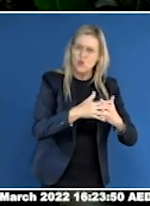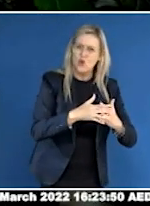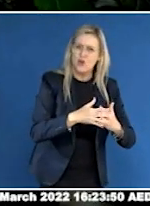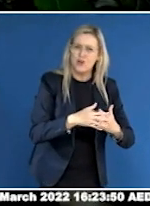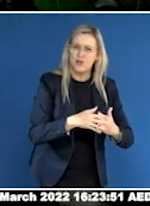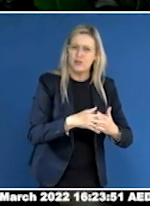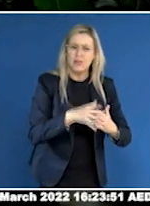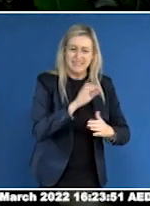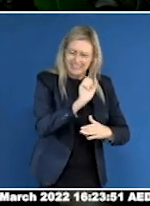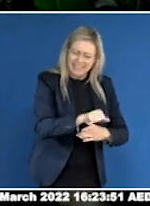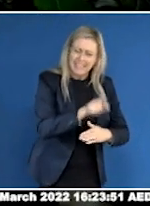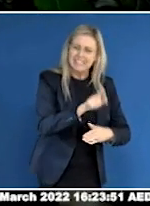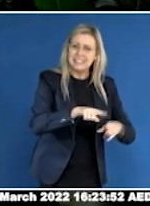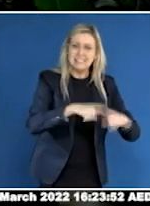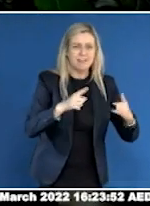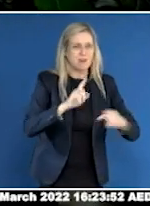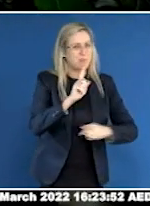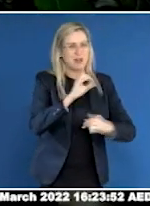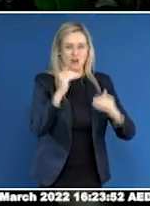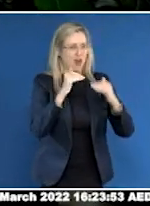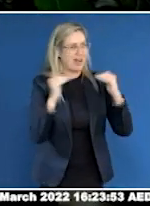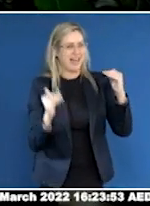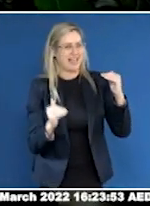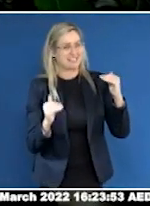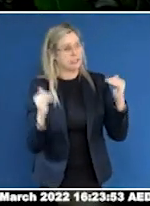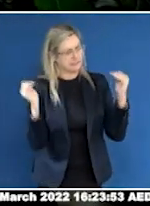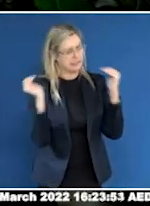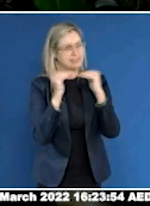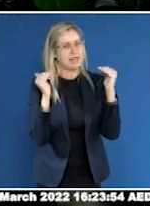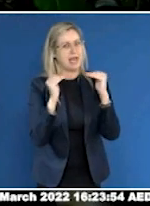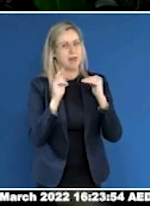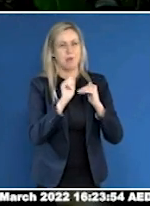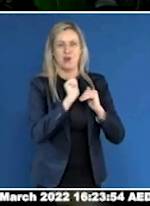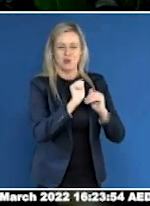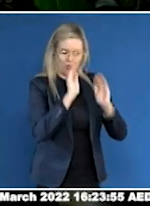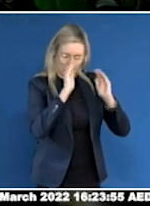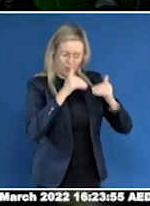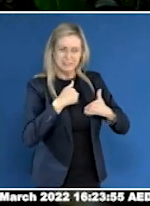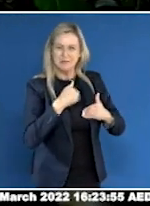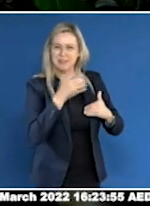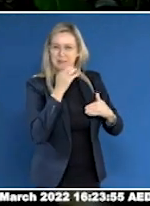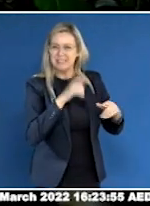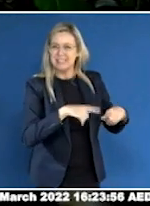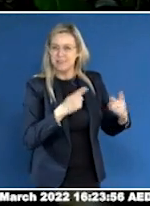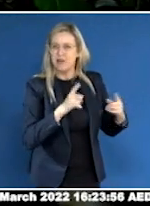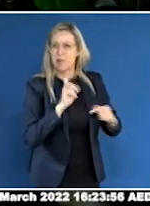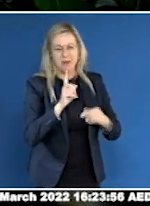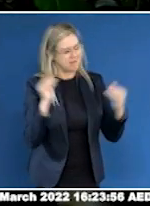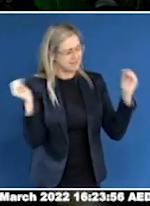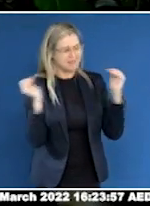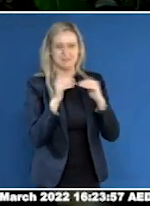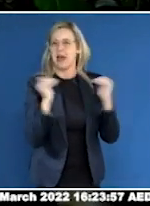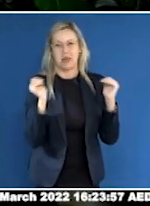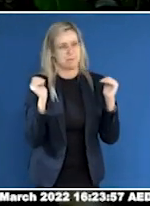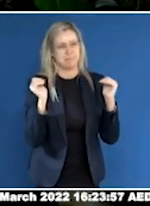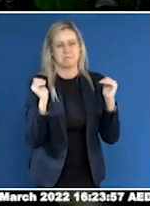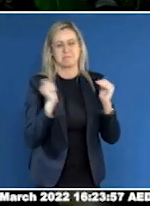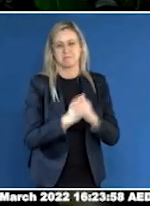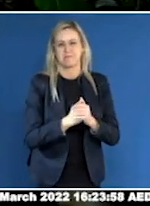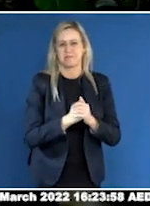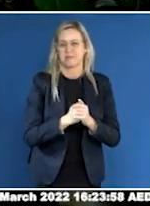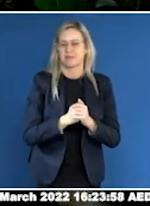different, they're not less. And this is what we need to do, and need to connect our community, and the fact is autistic,